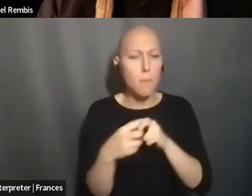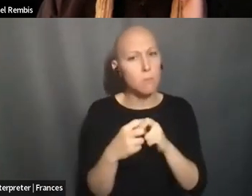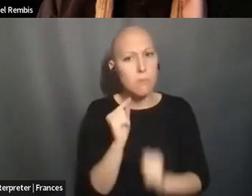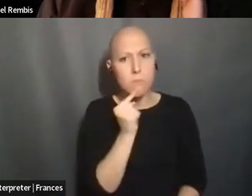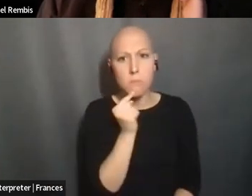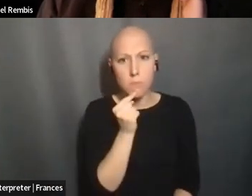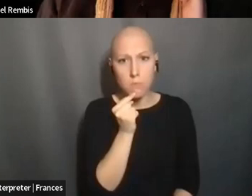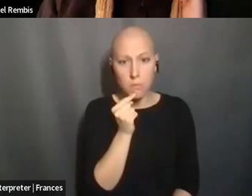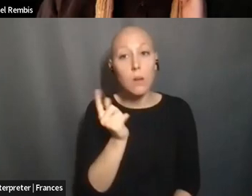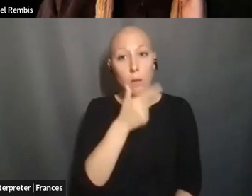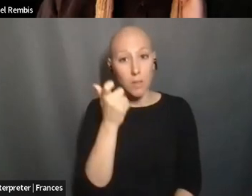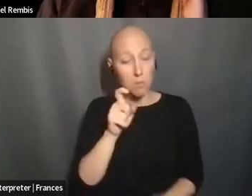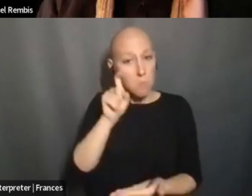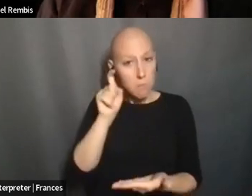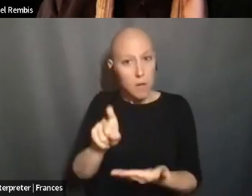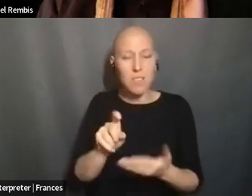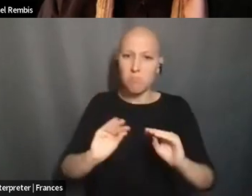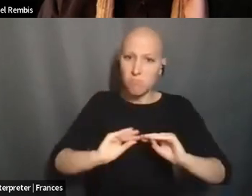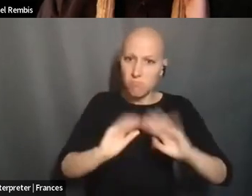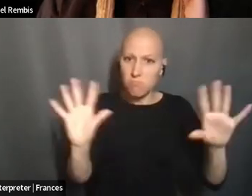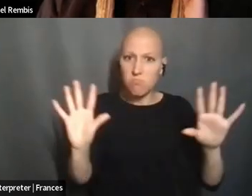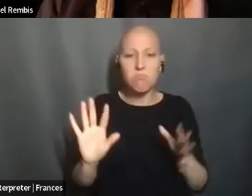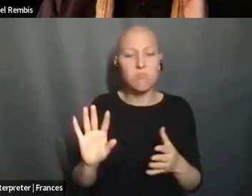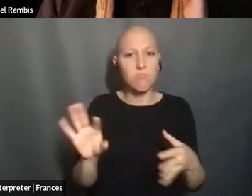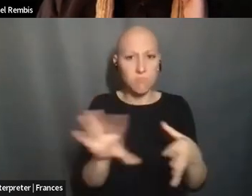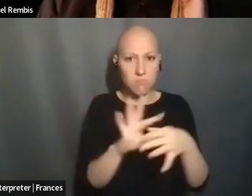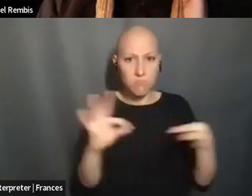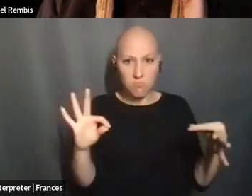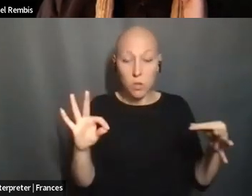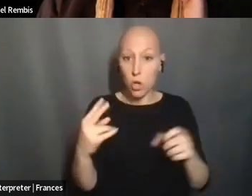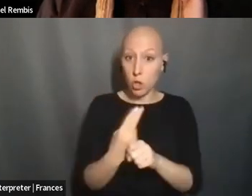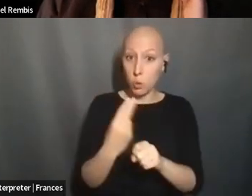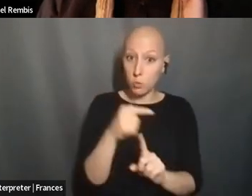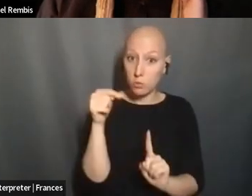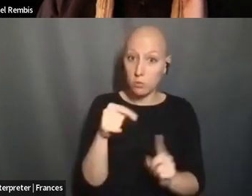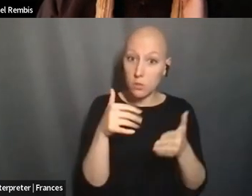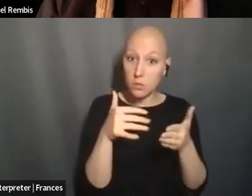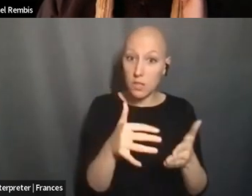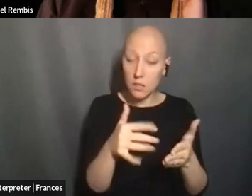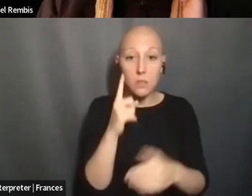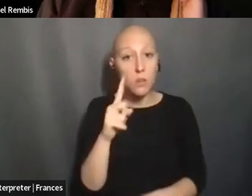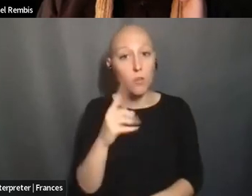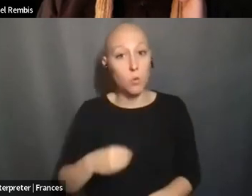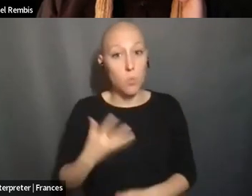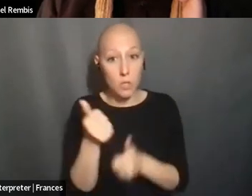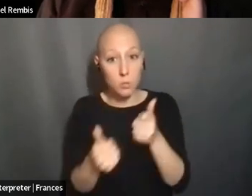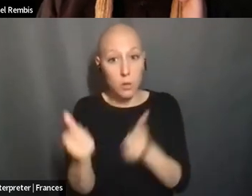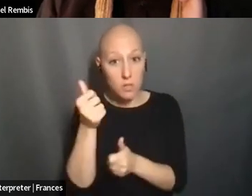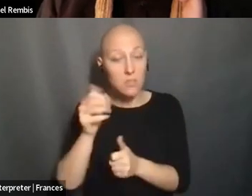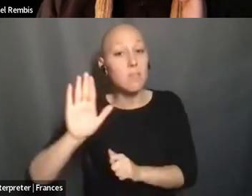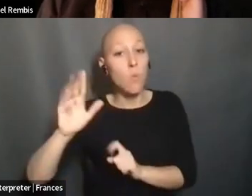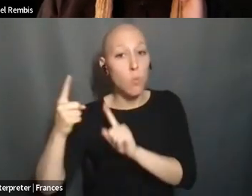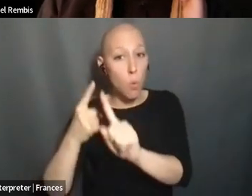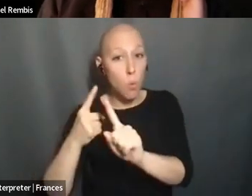STATEMENT THAT THE USE OF THESE STUDIES FOR SUPREMACIST, FOR SUPREMACIST ENDS, IS